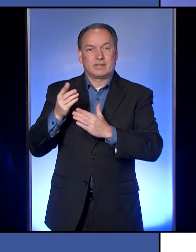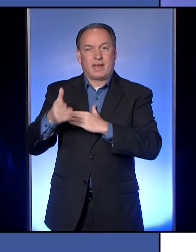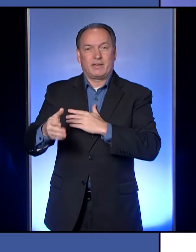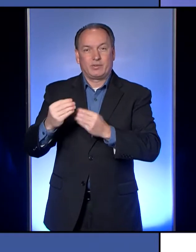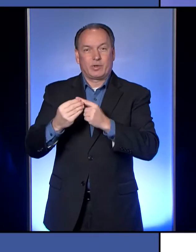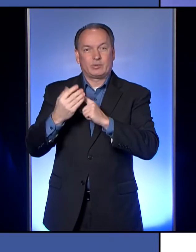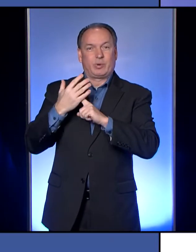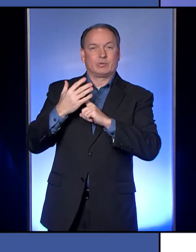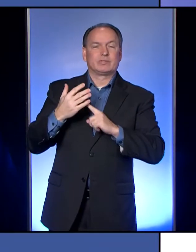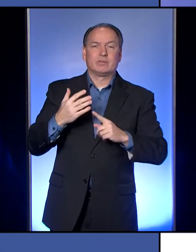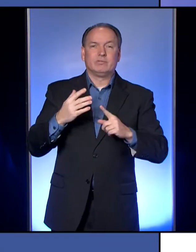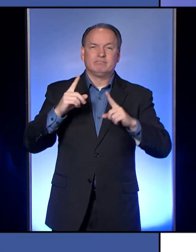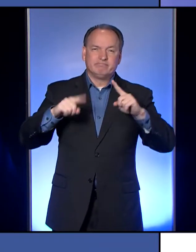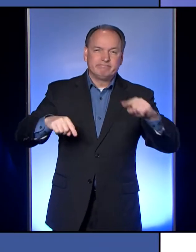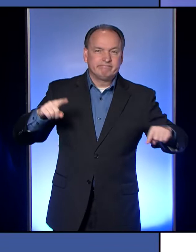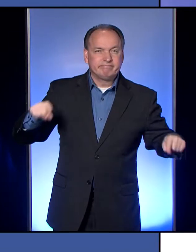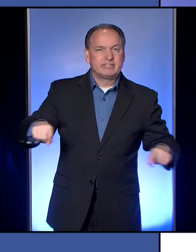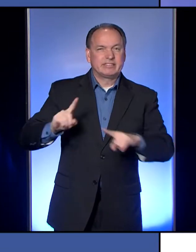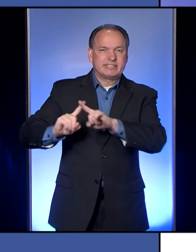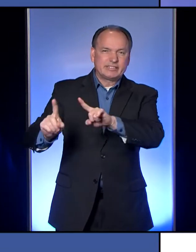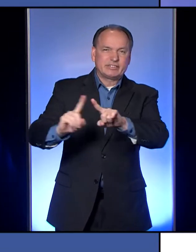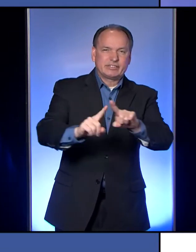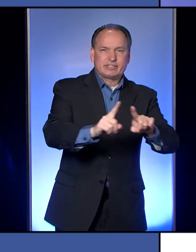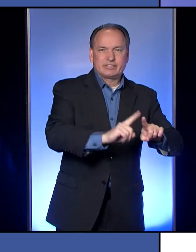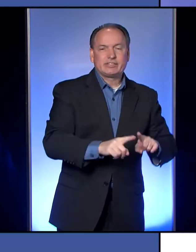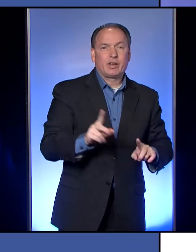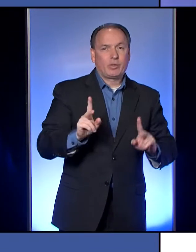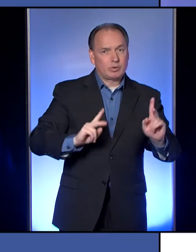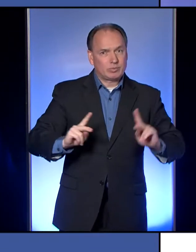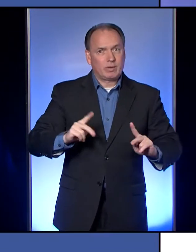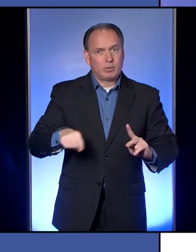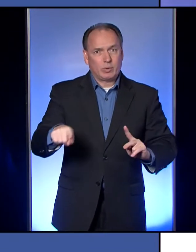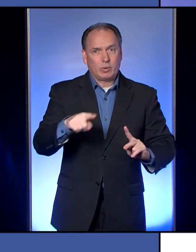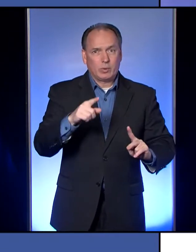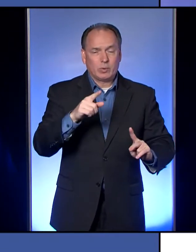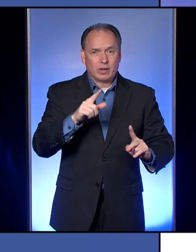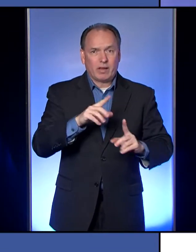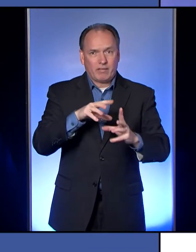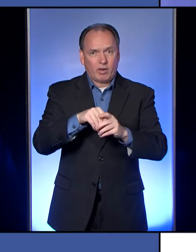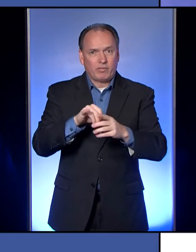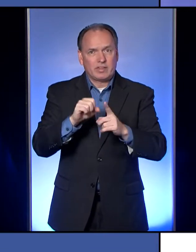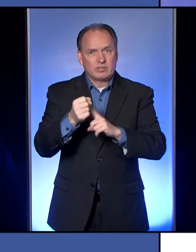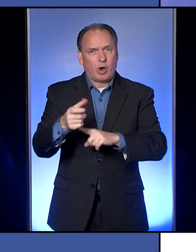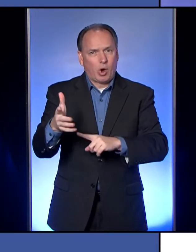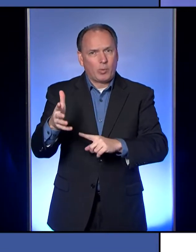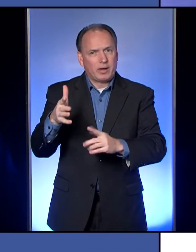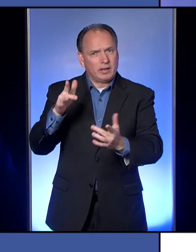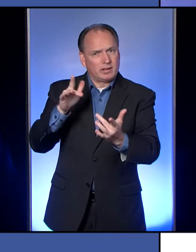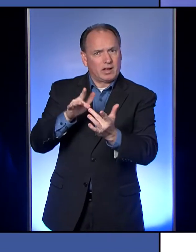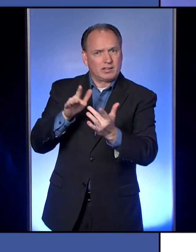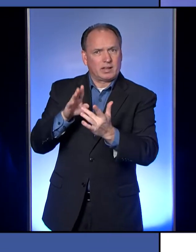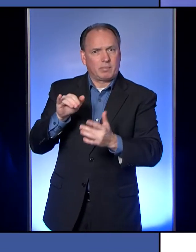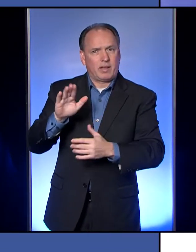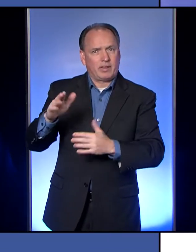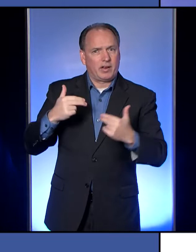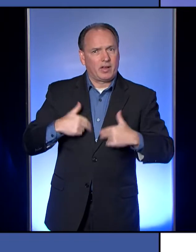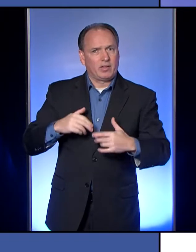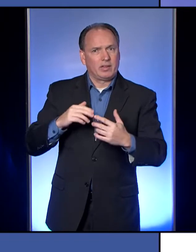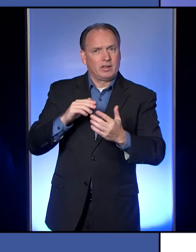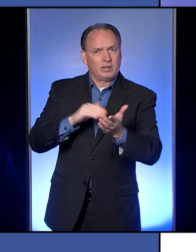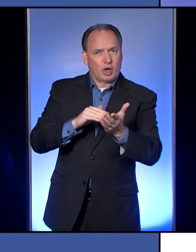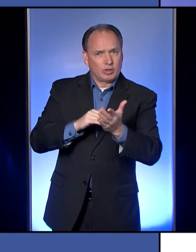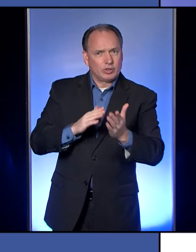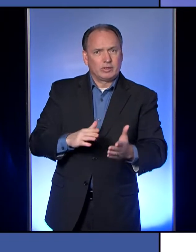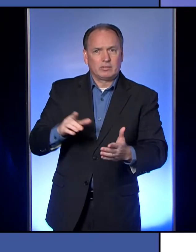So there's a lot of variables, and those people who are in those situations have been contacted by their health care provider,